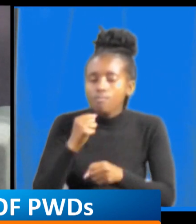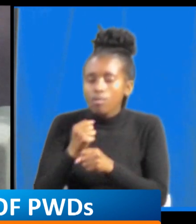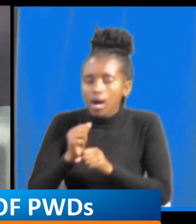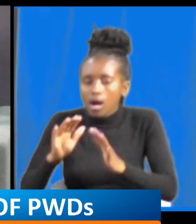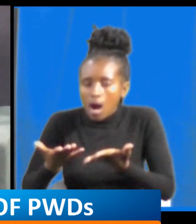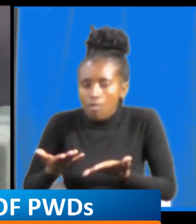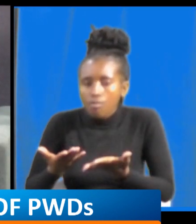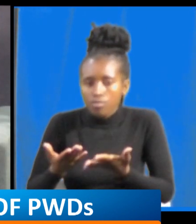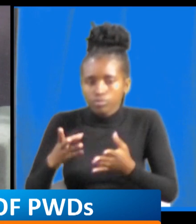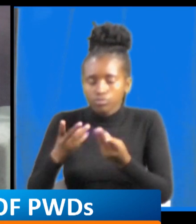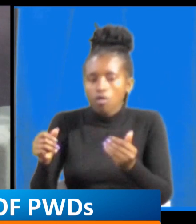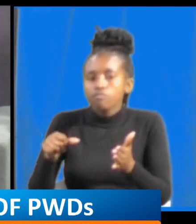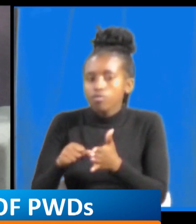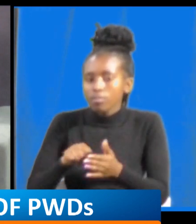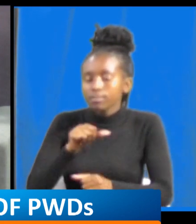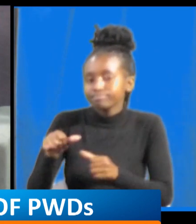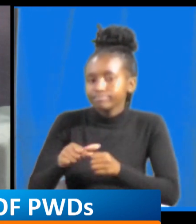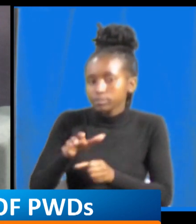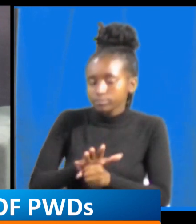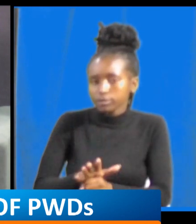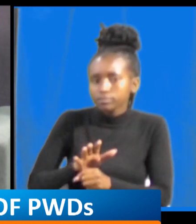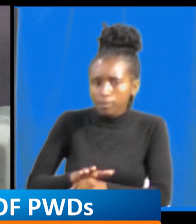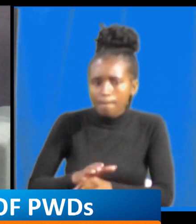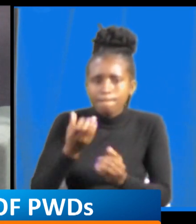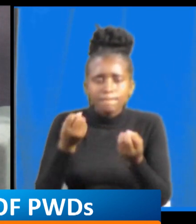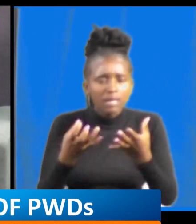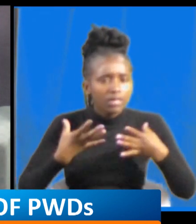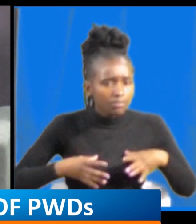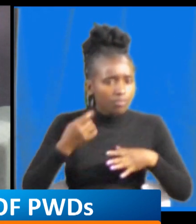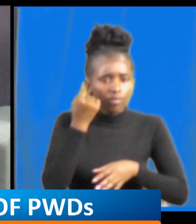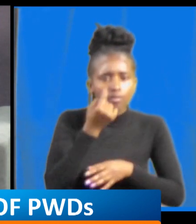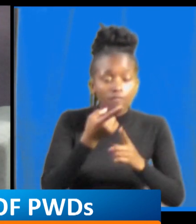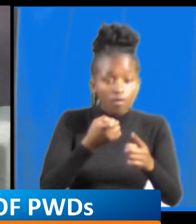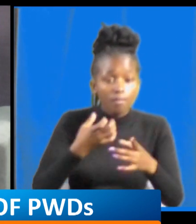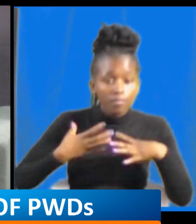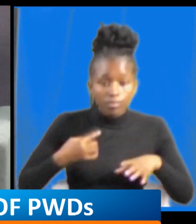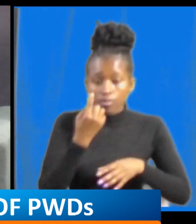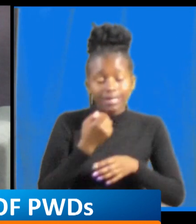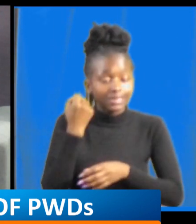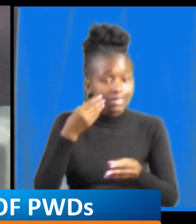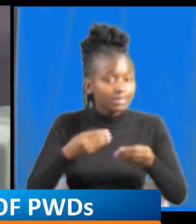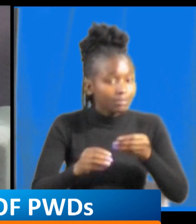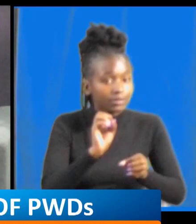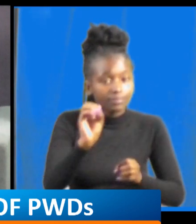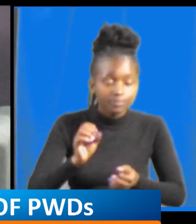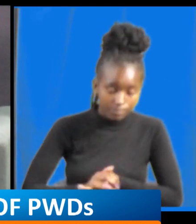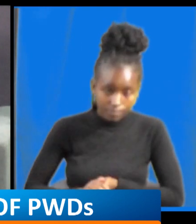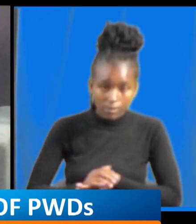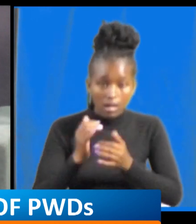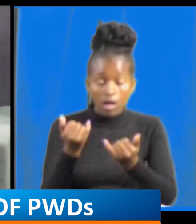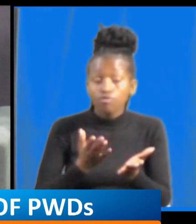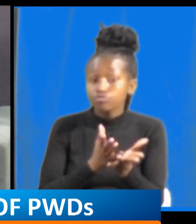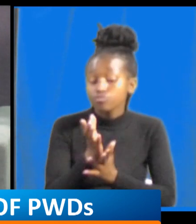from people who don't understand much about the disability okay through APDK going through the trainings yeah